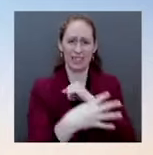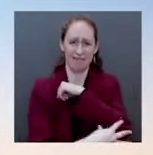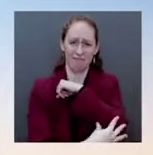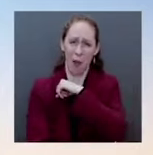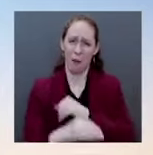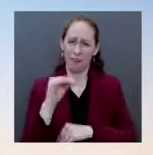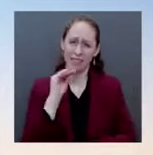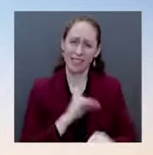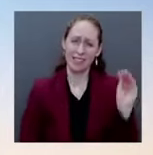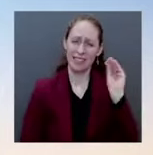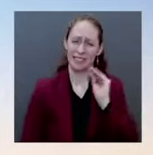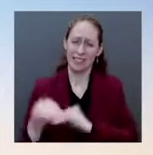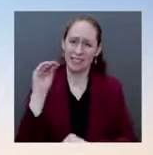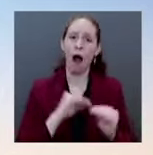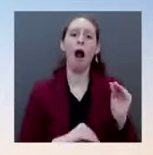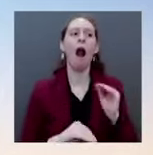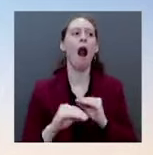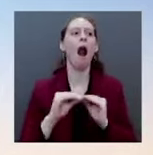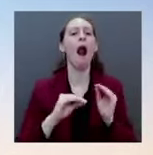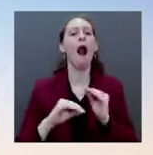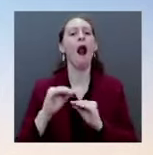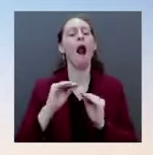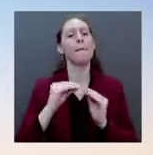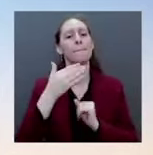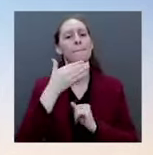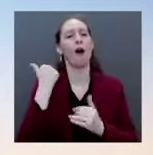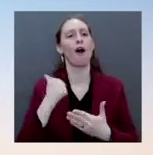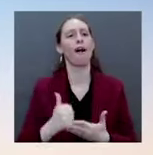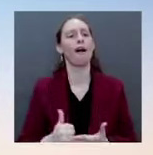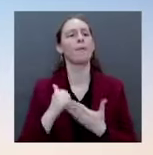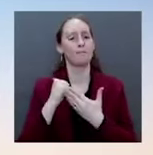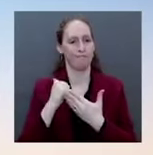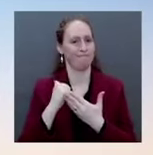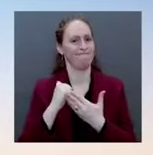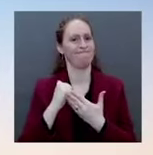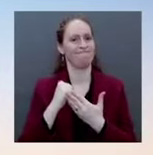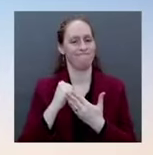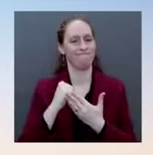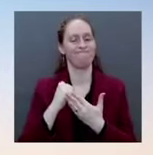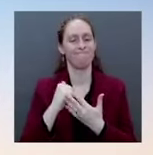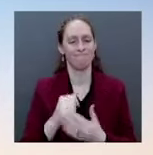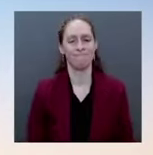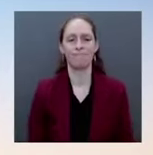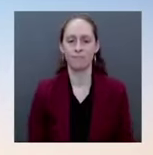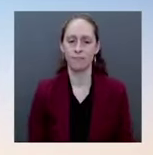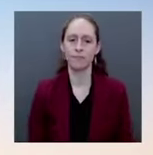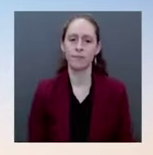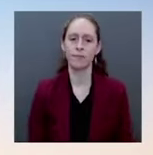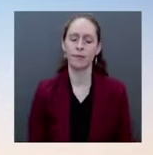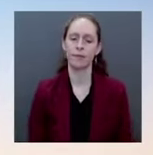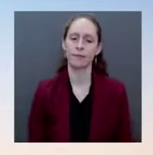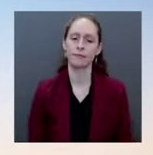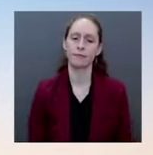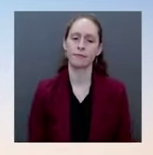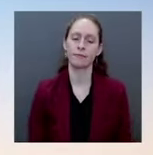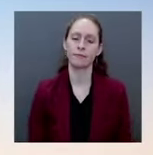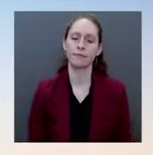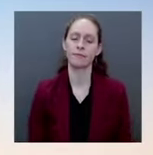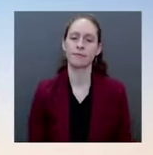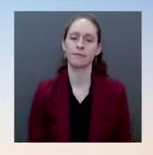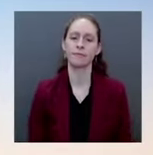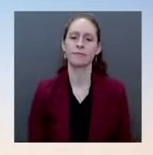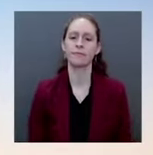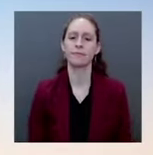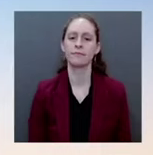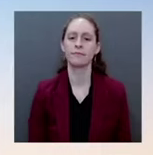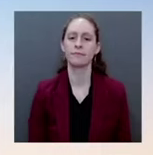And we saw, as I mentioned, we saw some welcome deceleration in the increase in the cost of food this month.